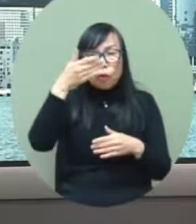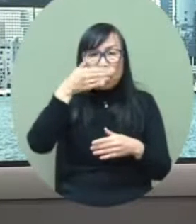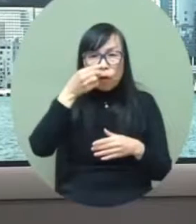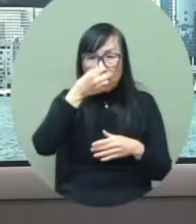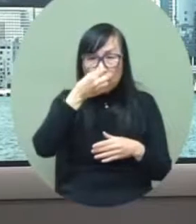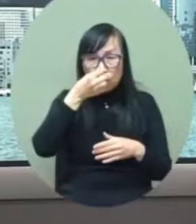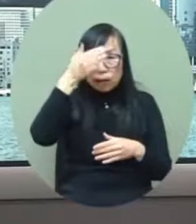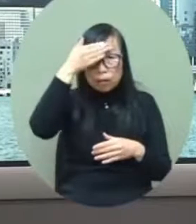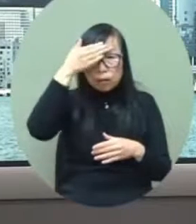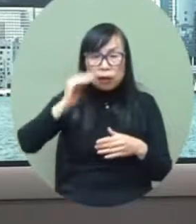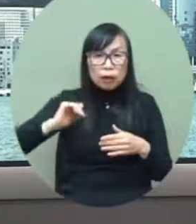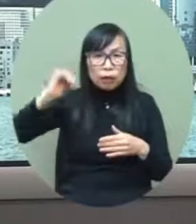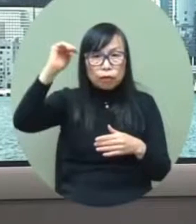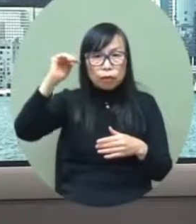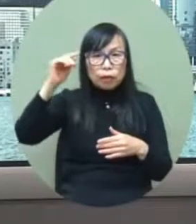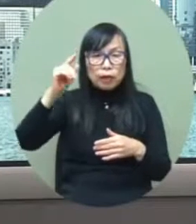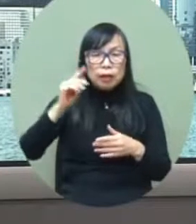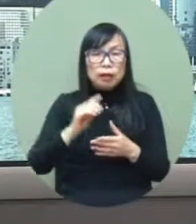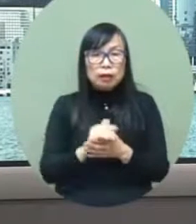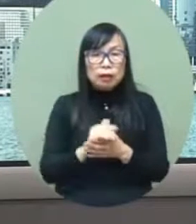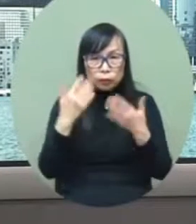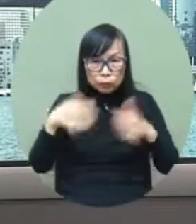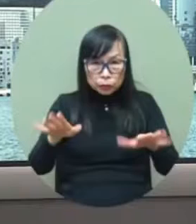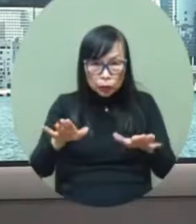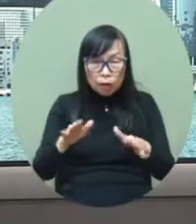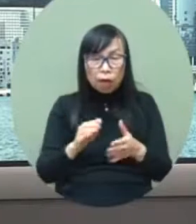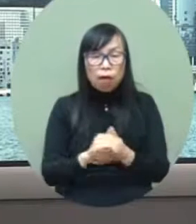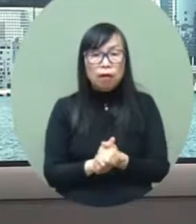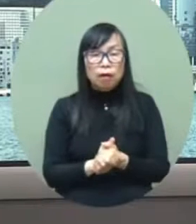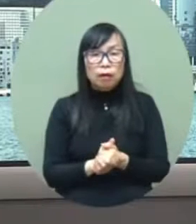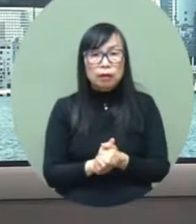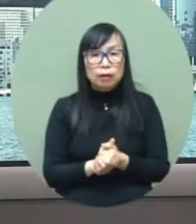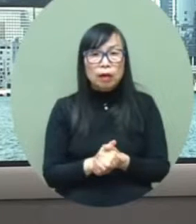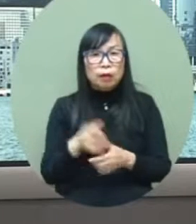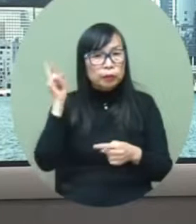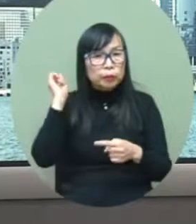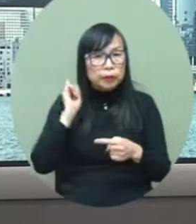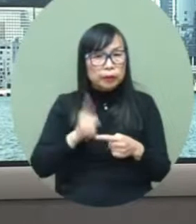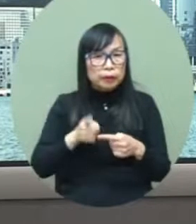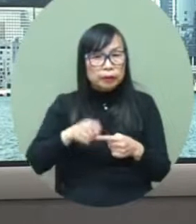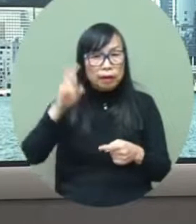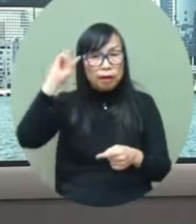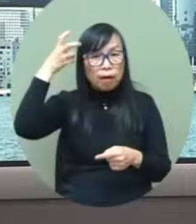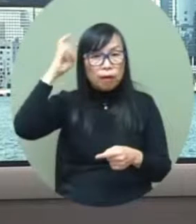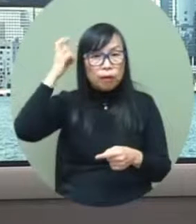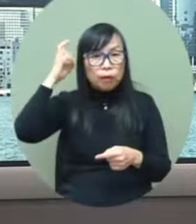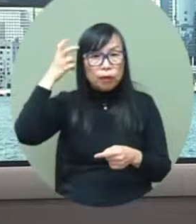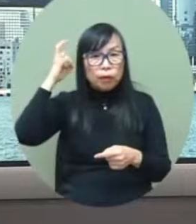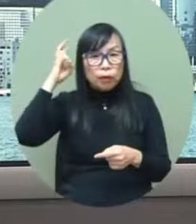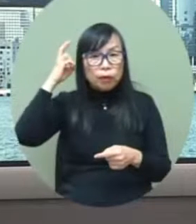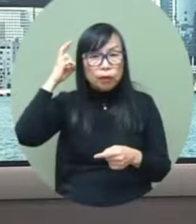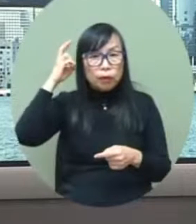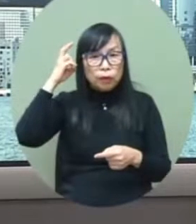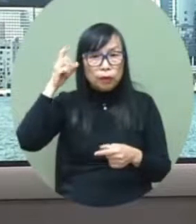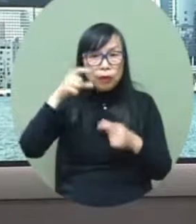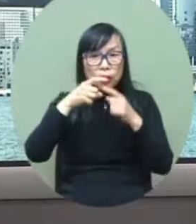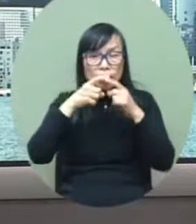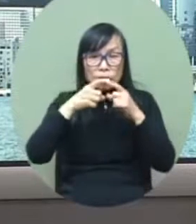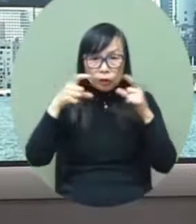only restriction still is the mask-wearing requirement. But as I said, after the winter flu surge, we will